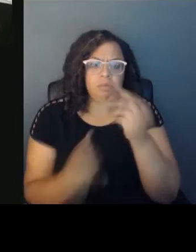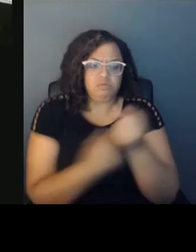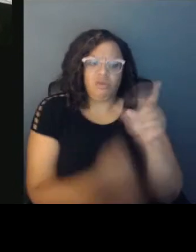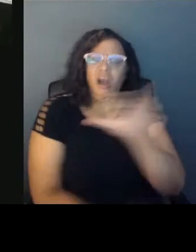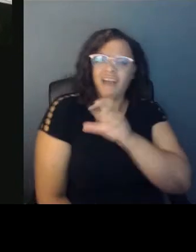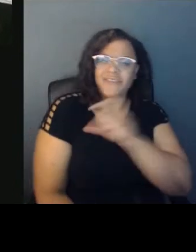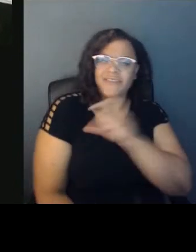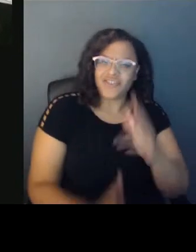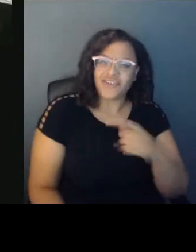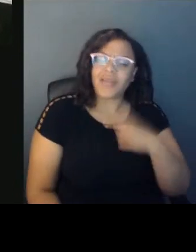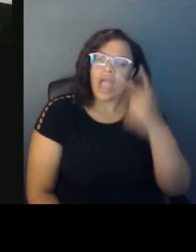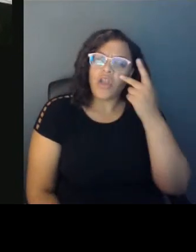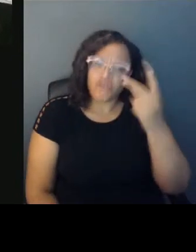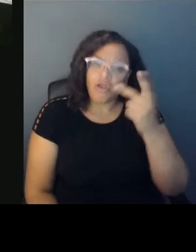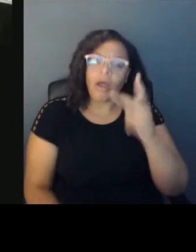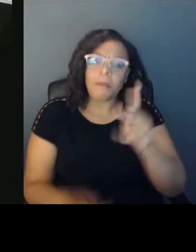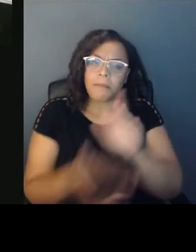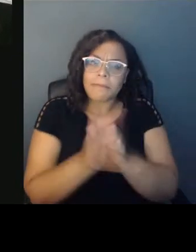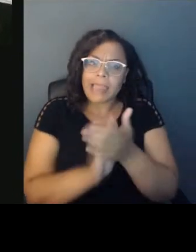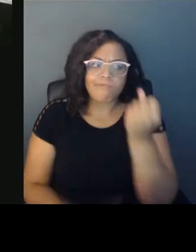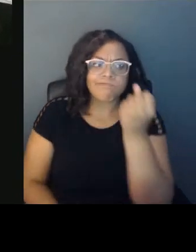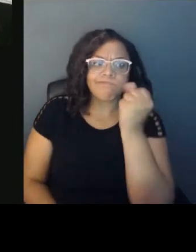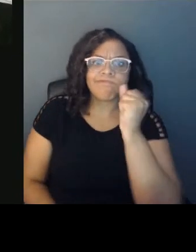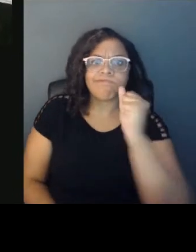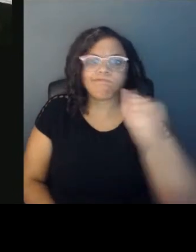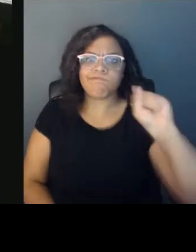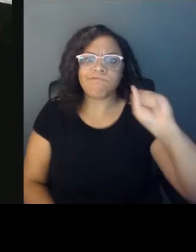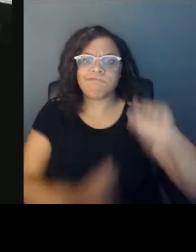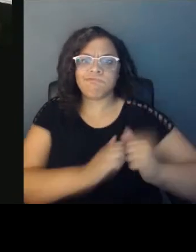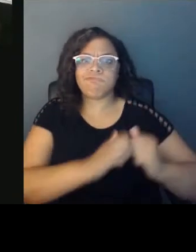of an extreme miscarriage of justice.